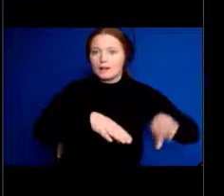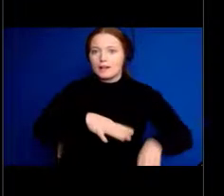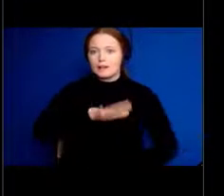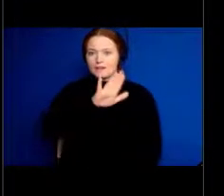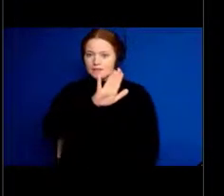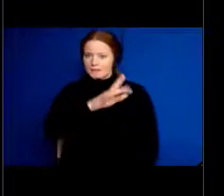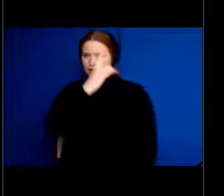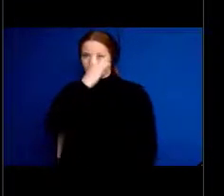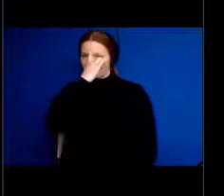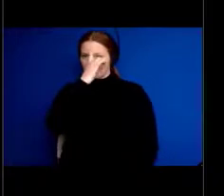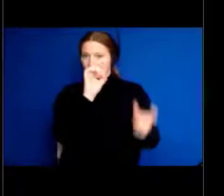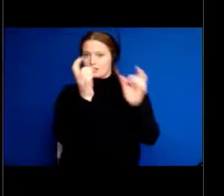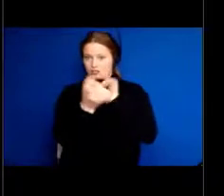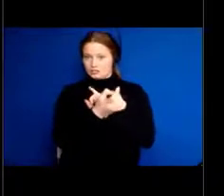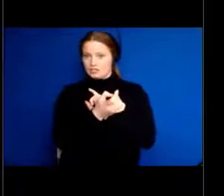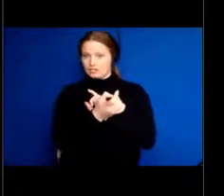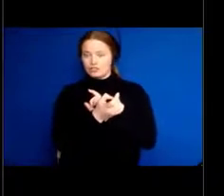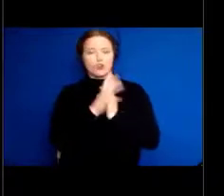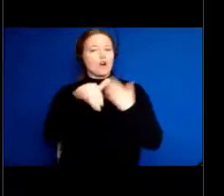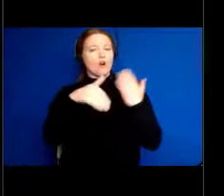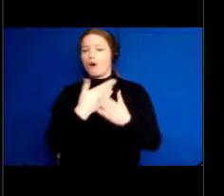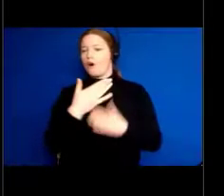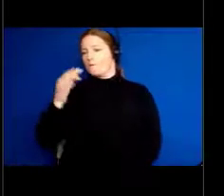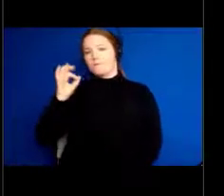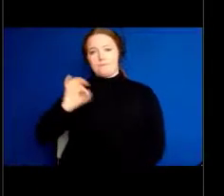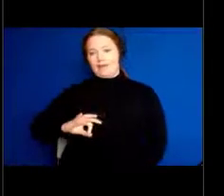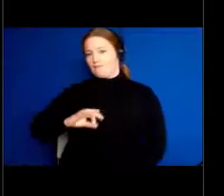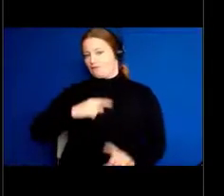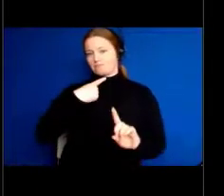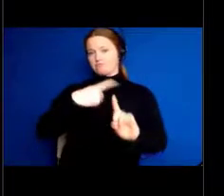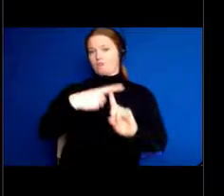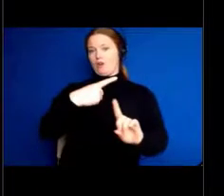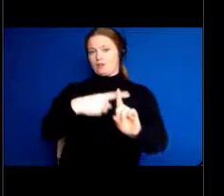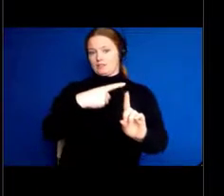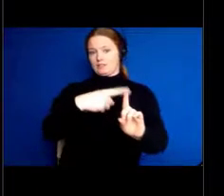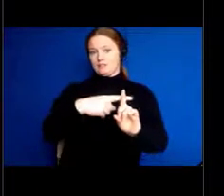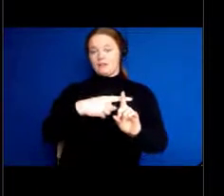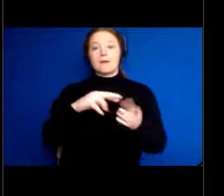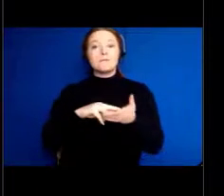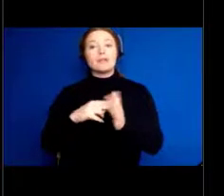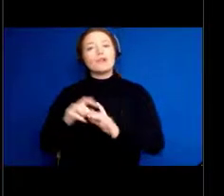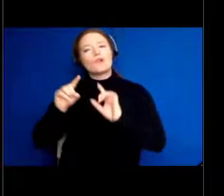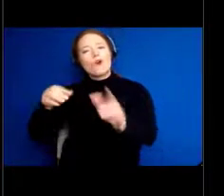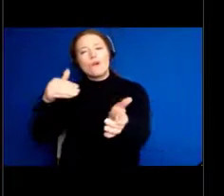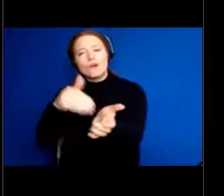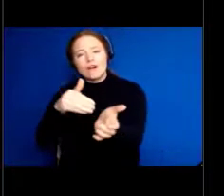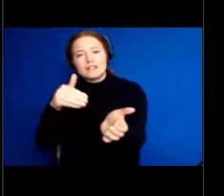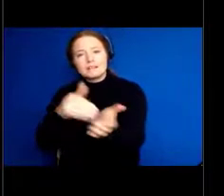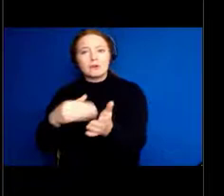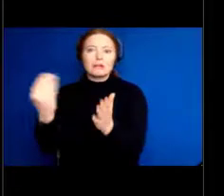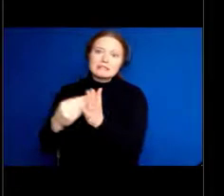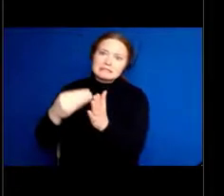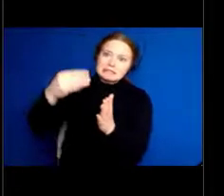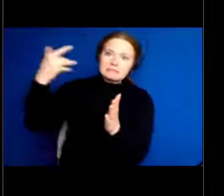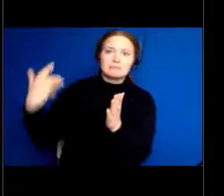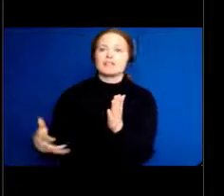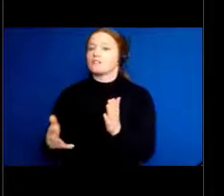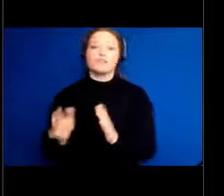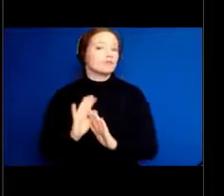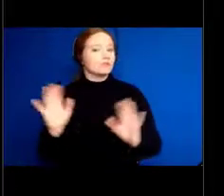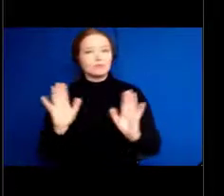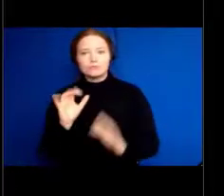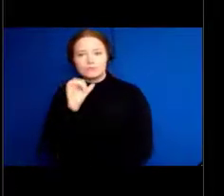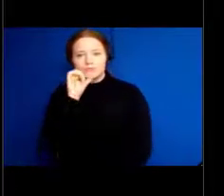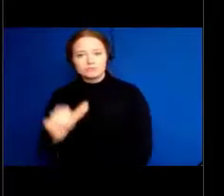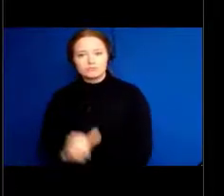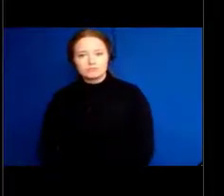connections. OK, so this is not something you have to go to a hospital for. It's not expensive. It's just what can you